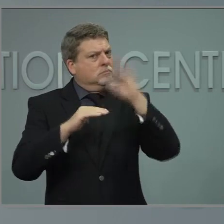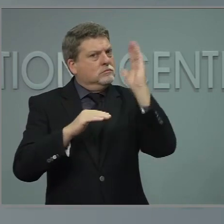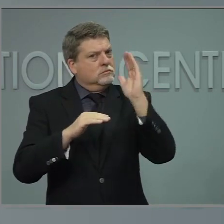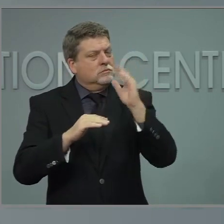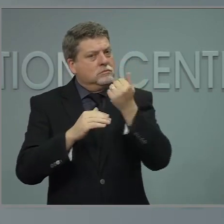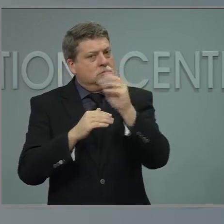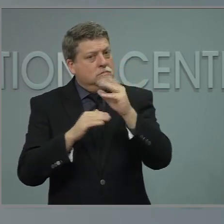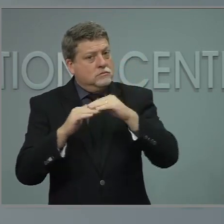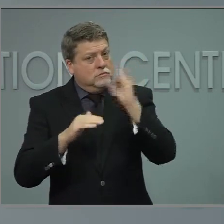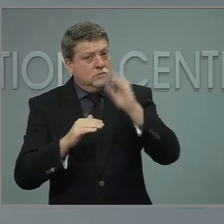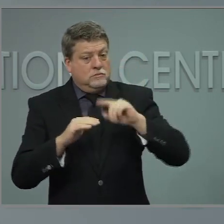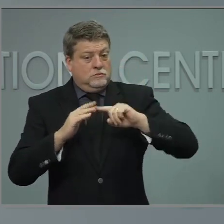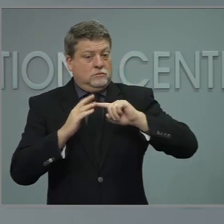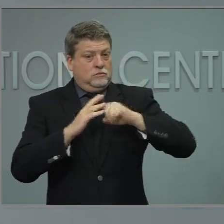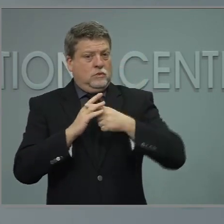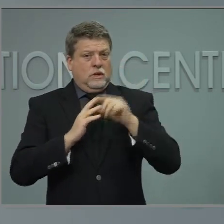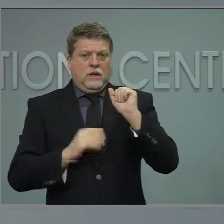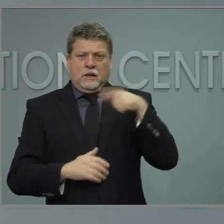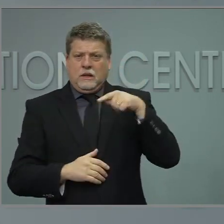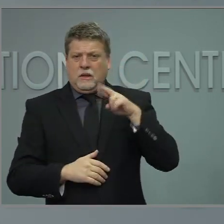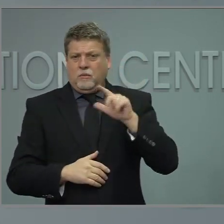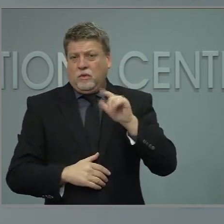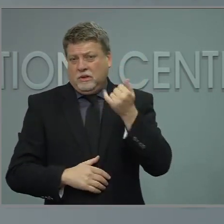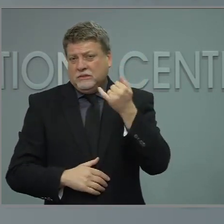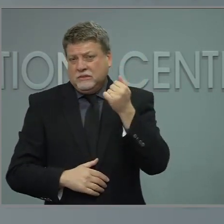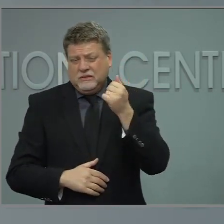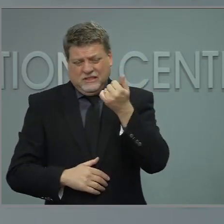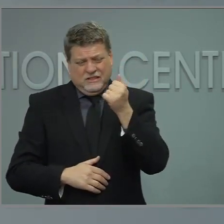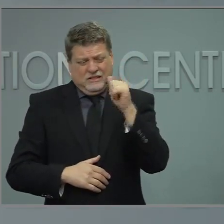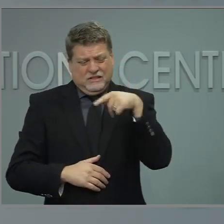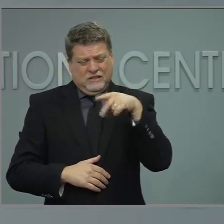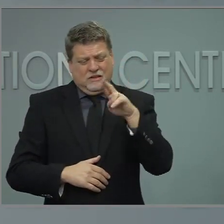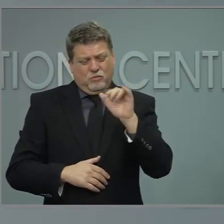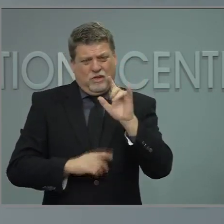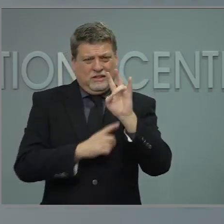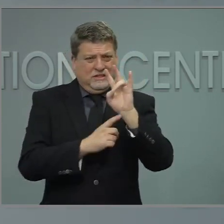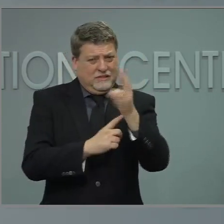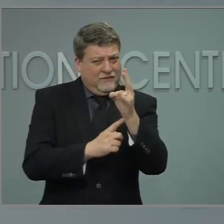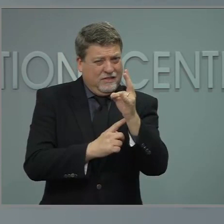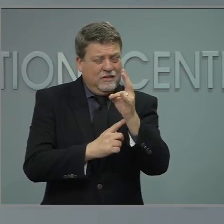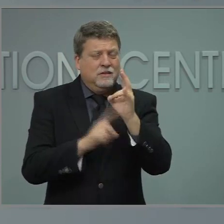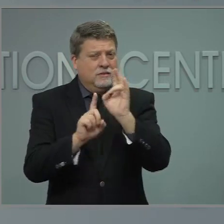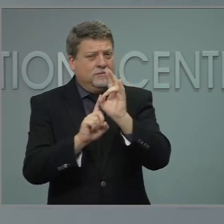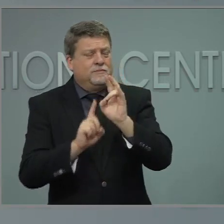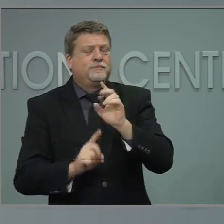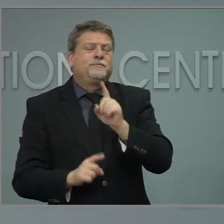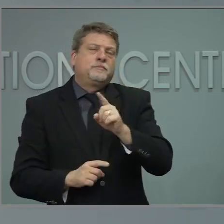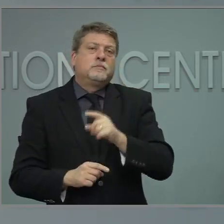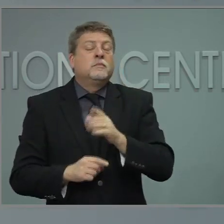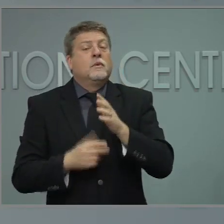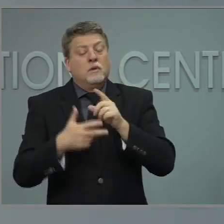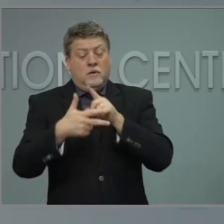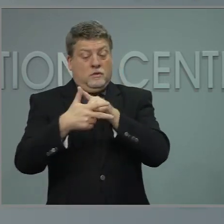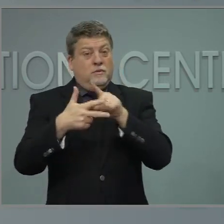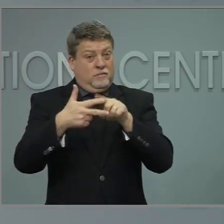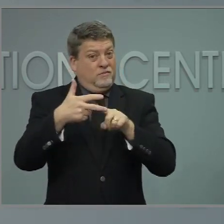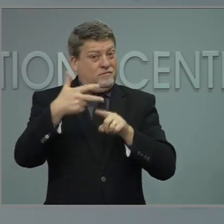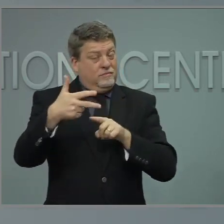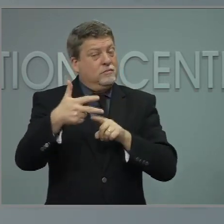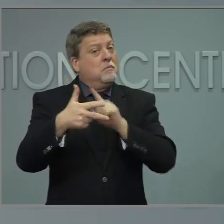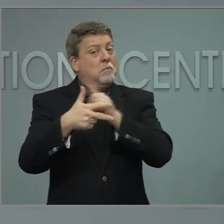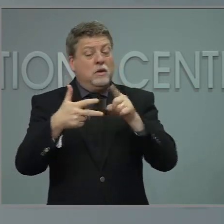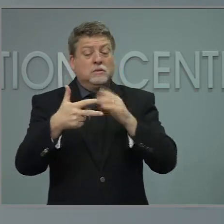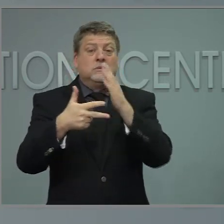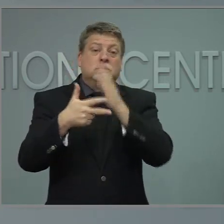beginning on April the 7th. There are certain certain vaccines, though, that people